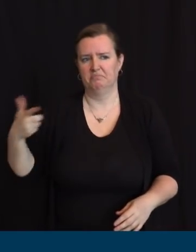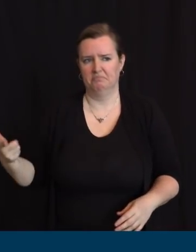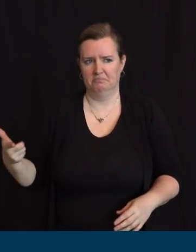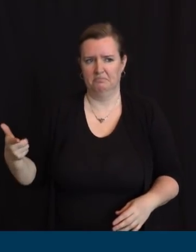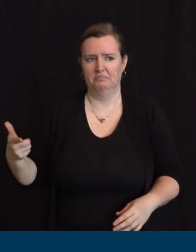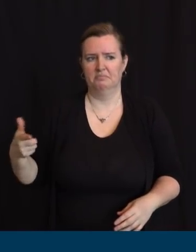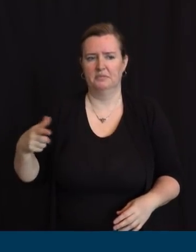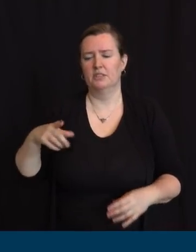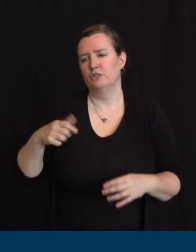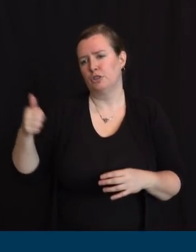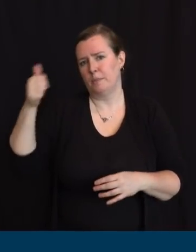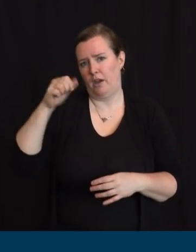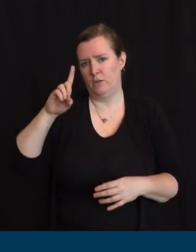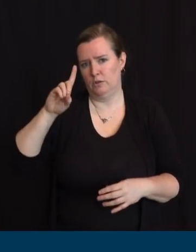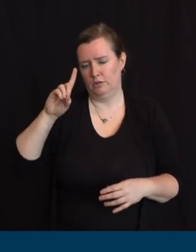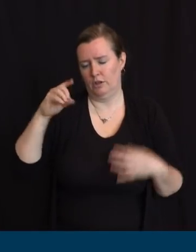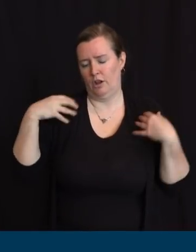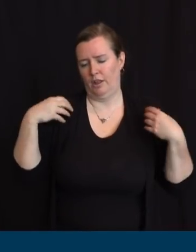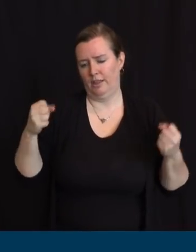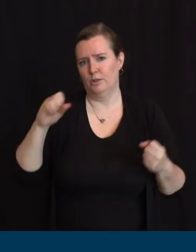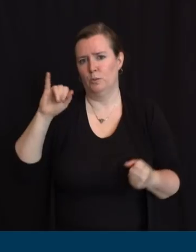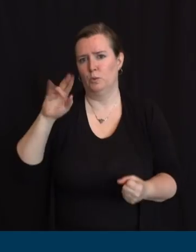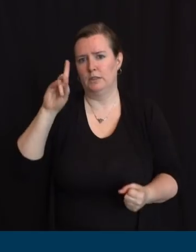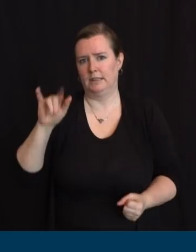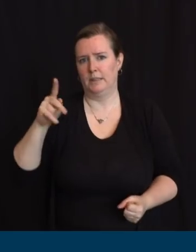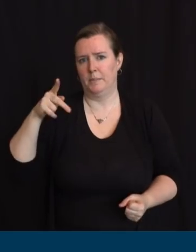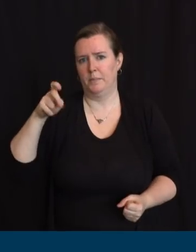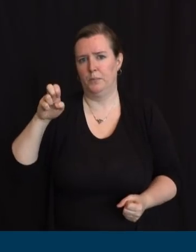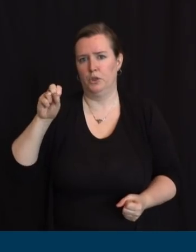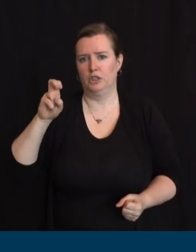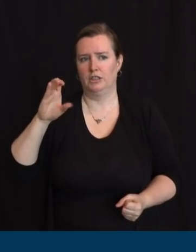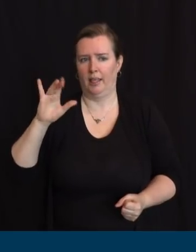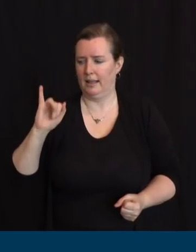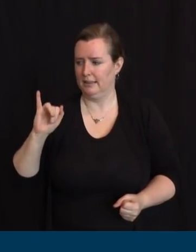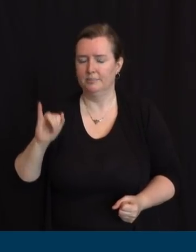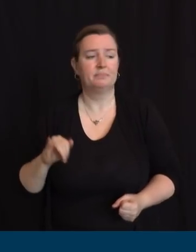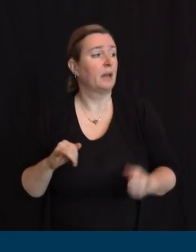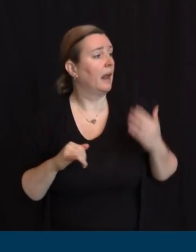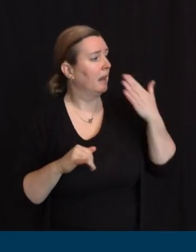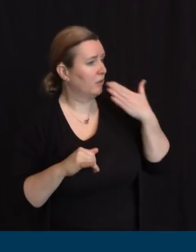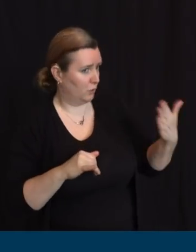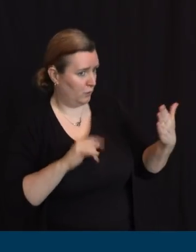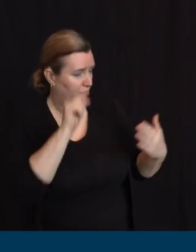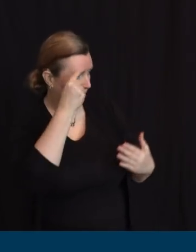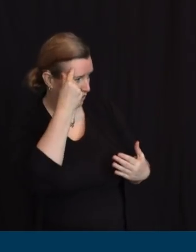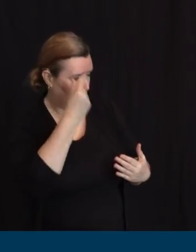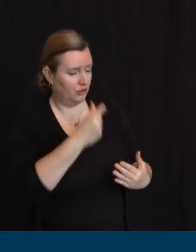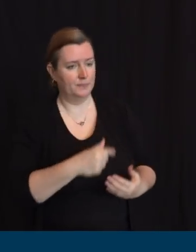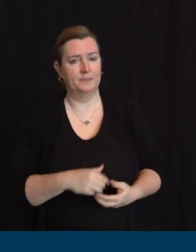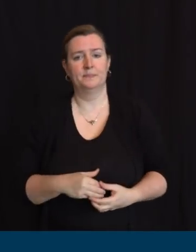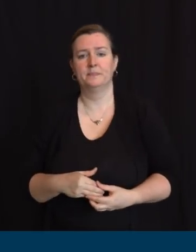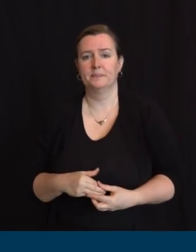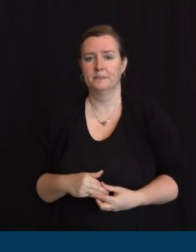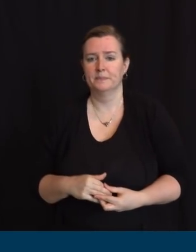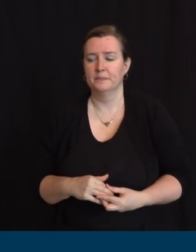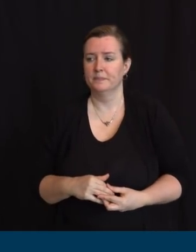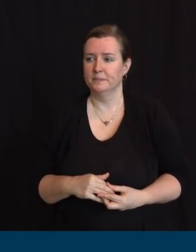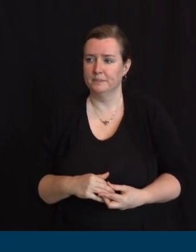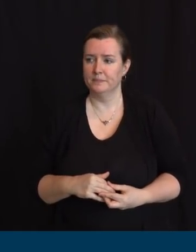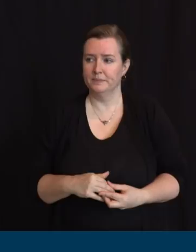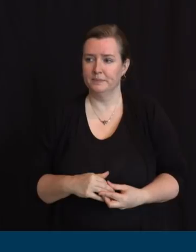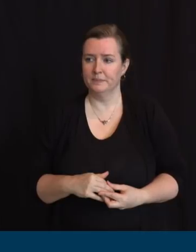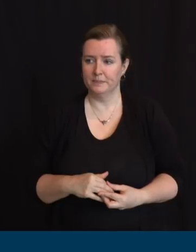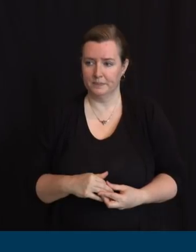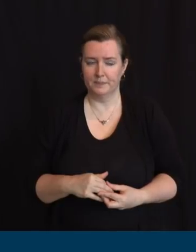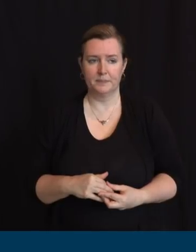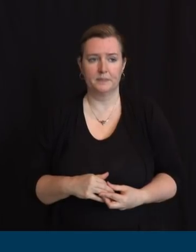Judy Persichelli. Good afternoon. As the COVID-19 outbreak continues, new tools are being developed every day to help aid